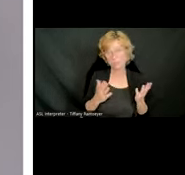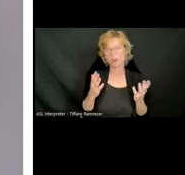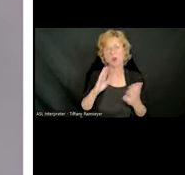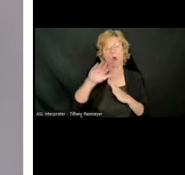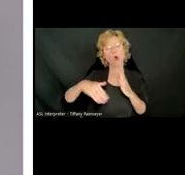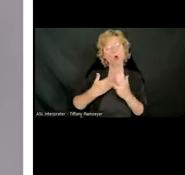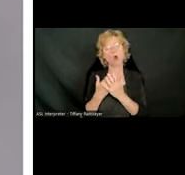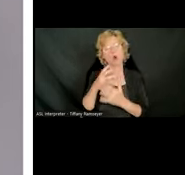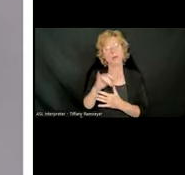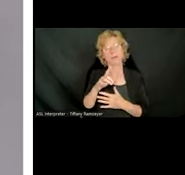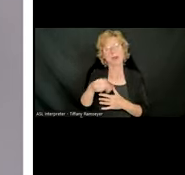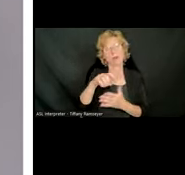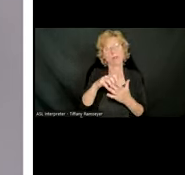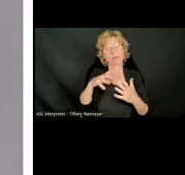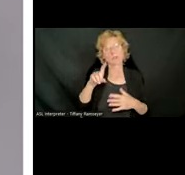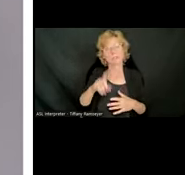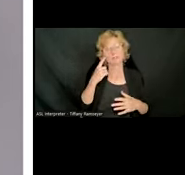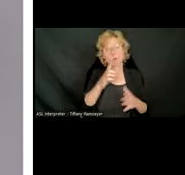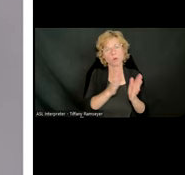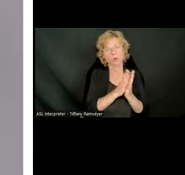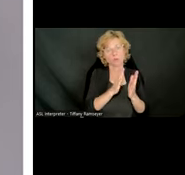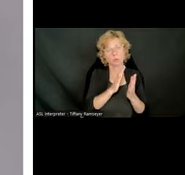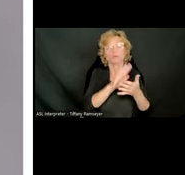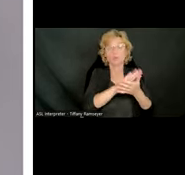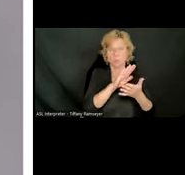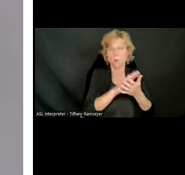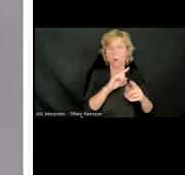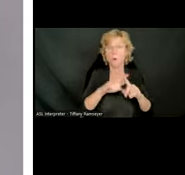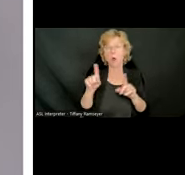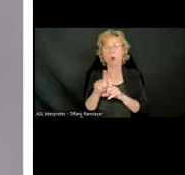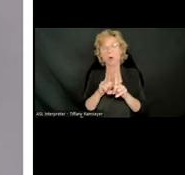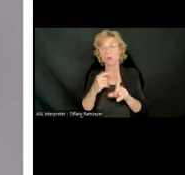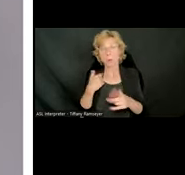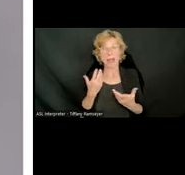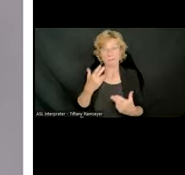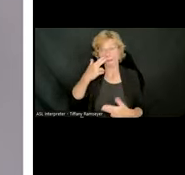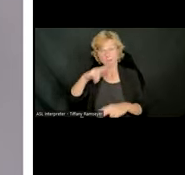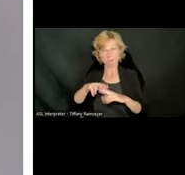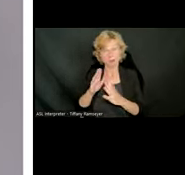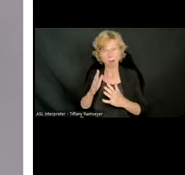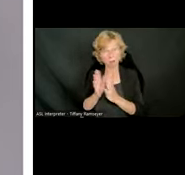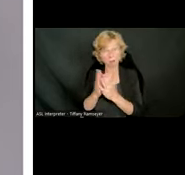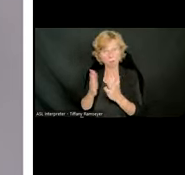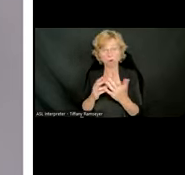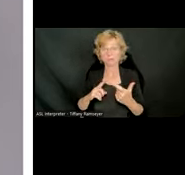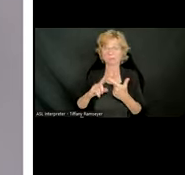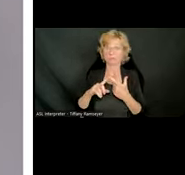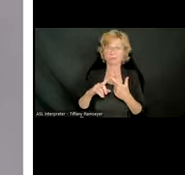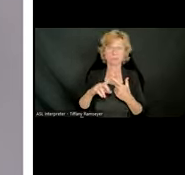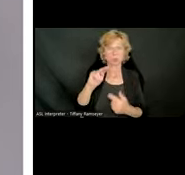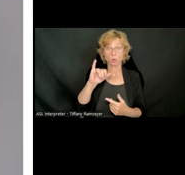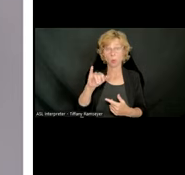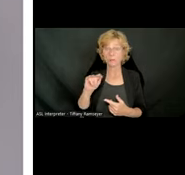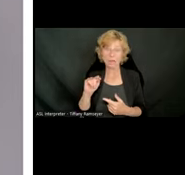school. But we also have books that kids would want to read for fun, like the New York Times bestsellers or books on upskilling, even